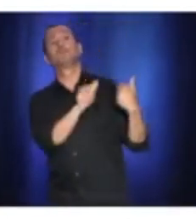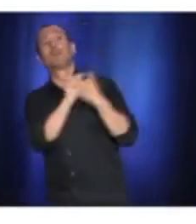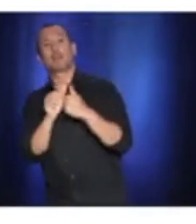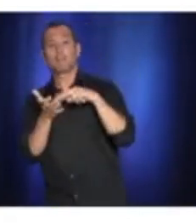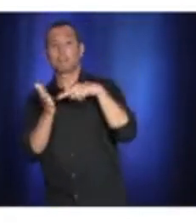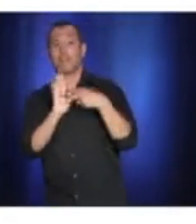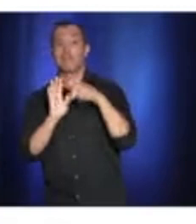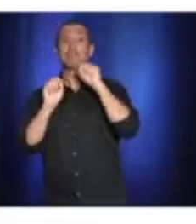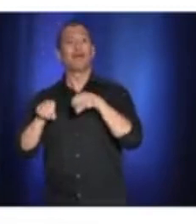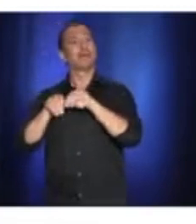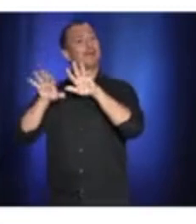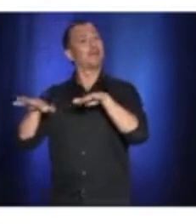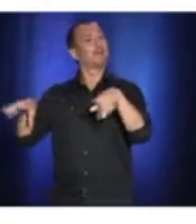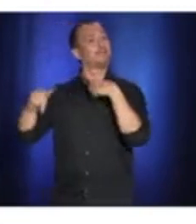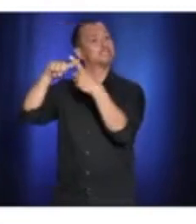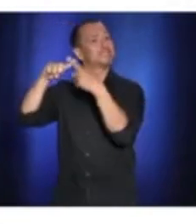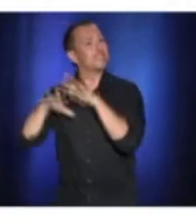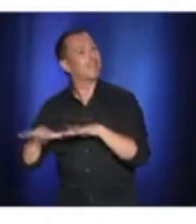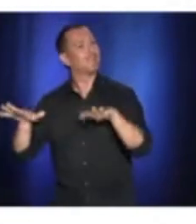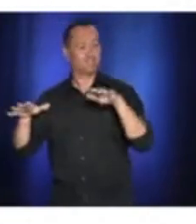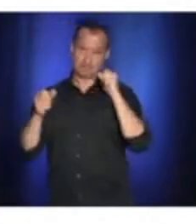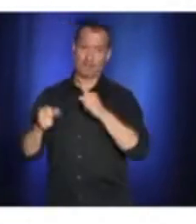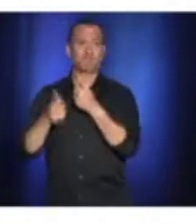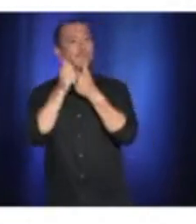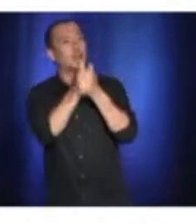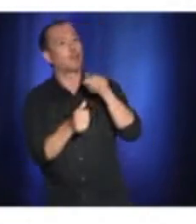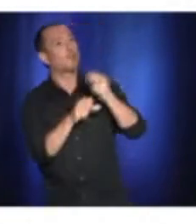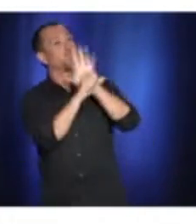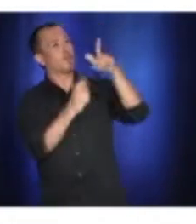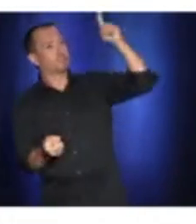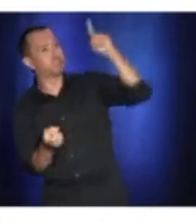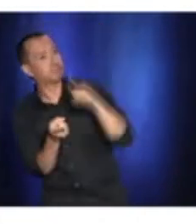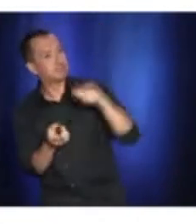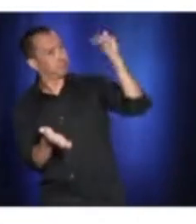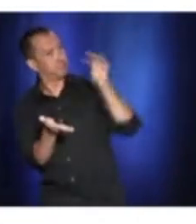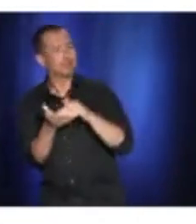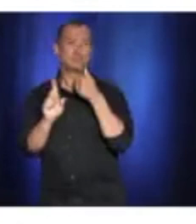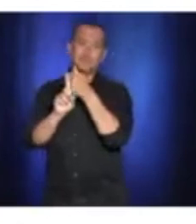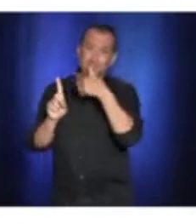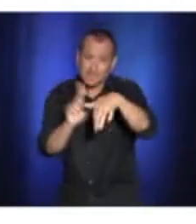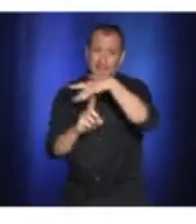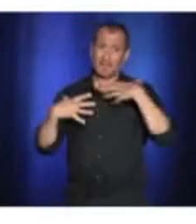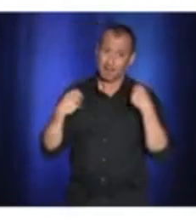of the positive cases among this population. So I am asking all of them, be courageous and